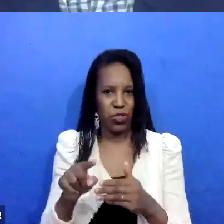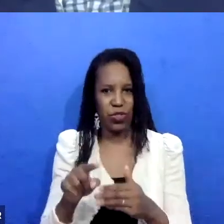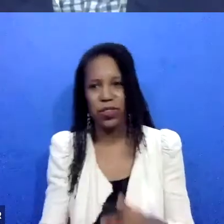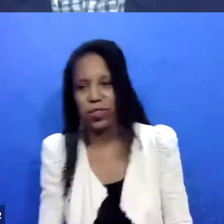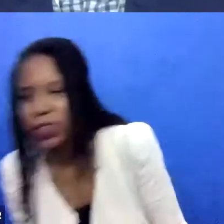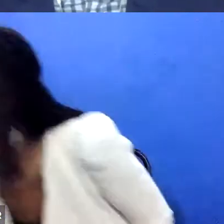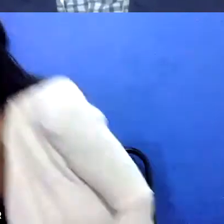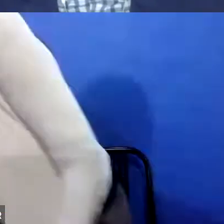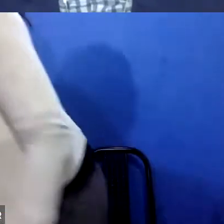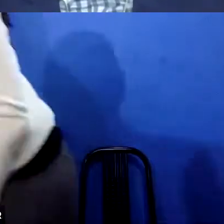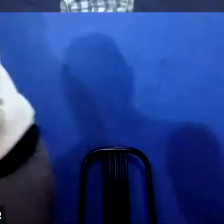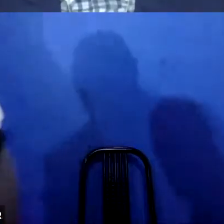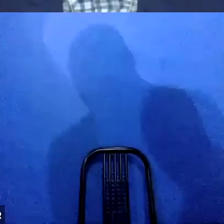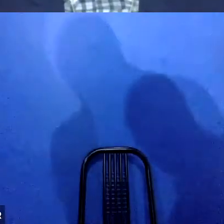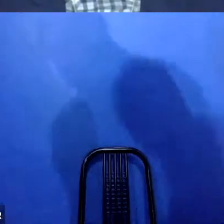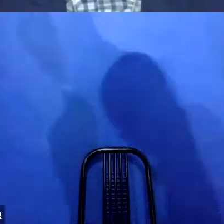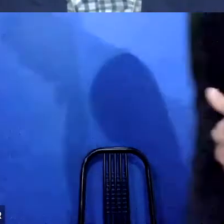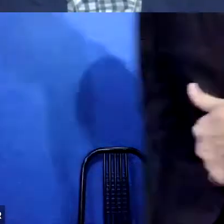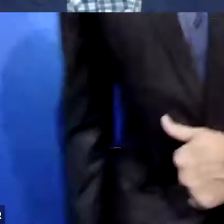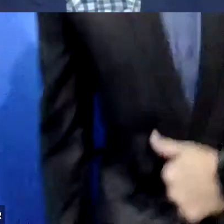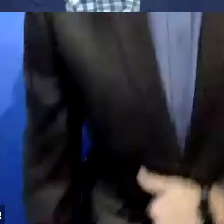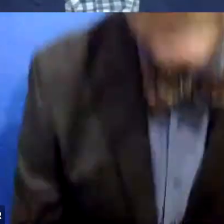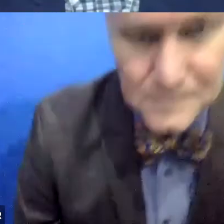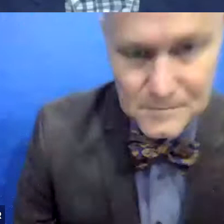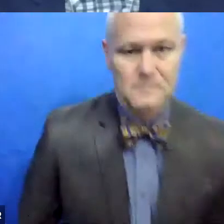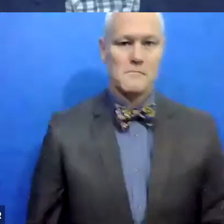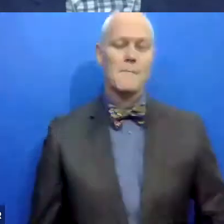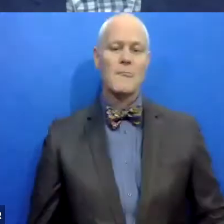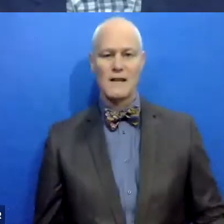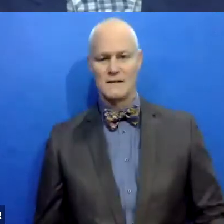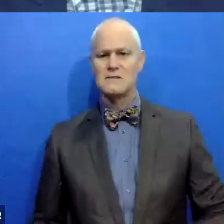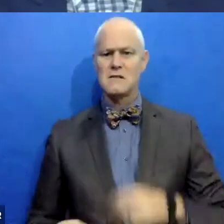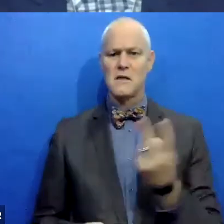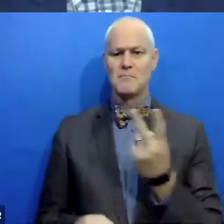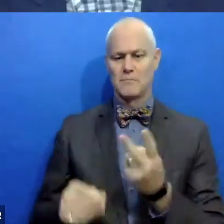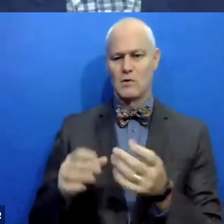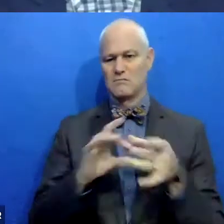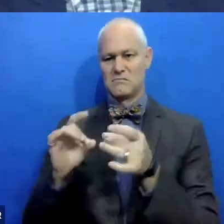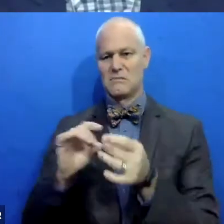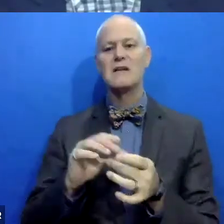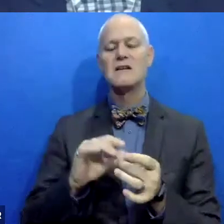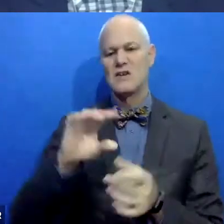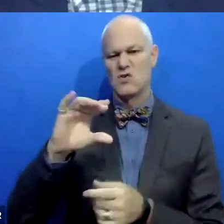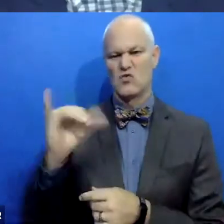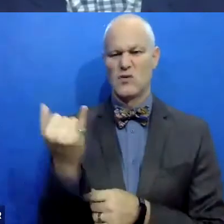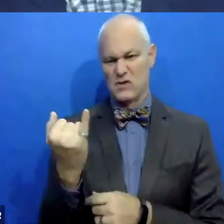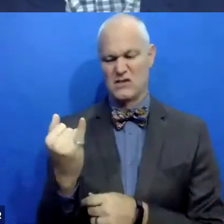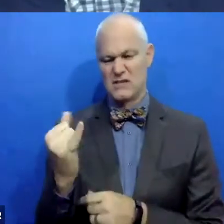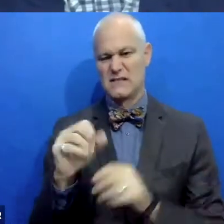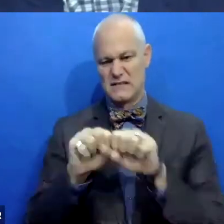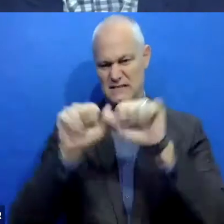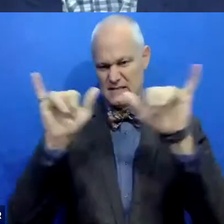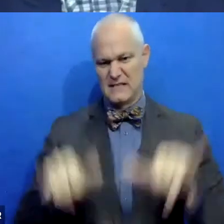so I'm going to, they both tied the criminal justice system. So I'm going to ask one to Sujata and then one to Chris. So the one